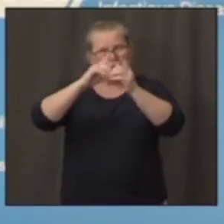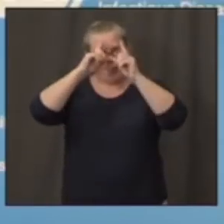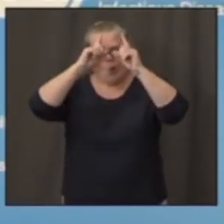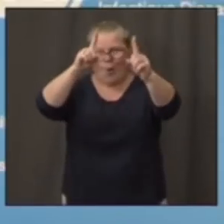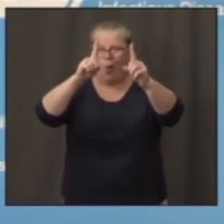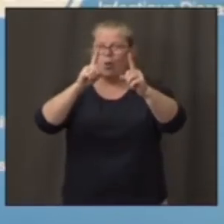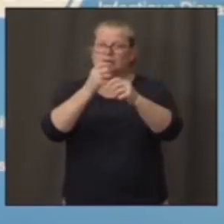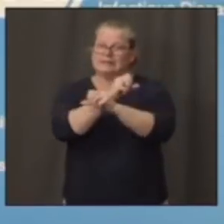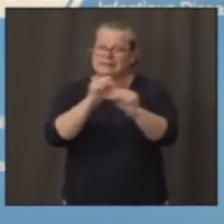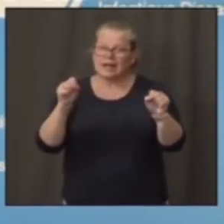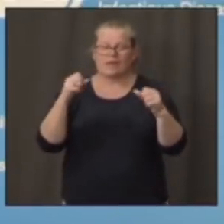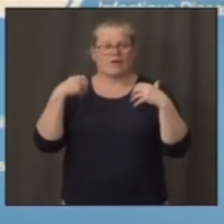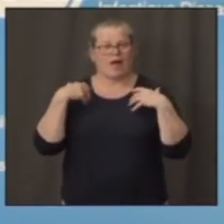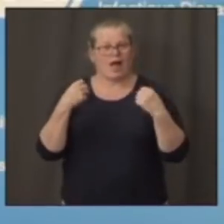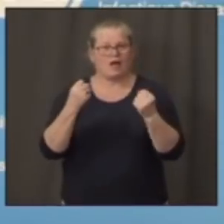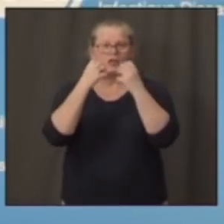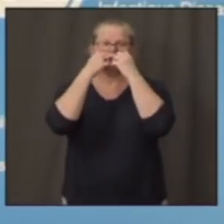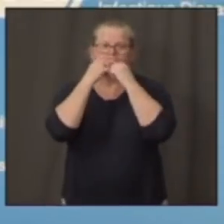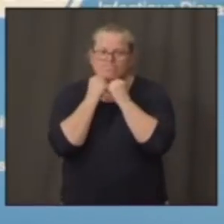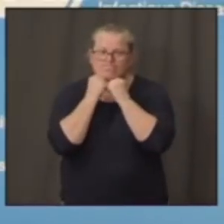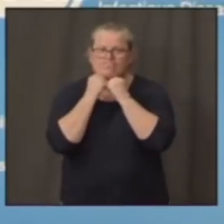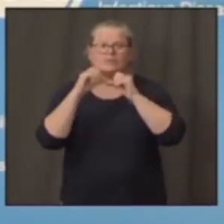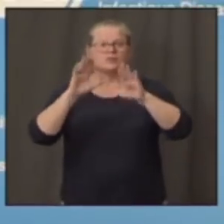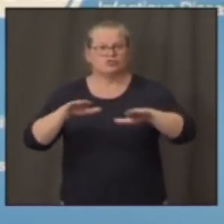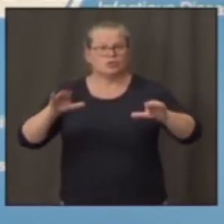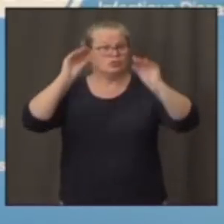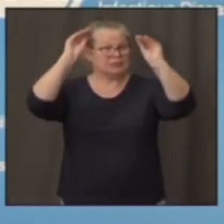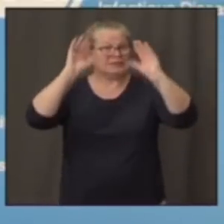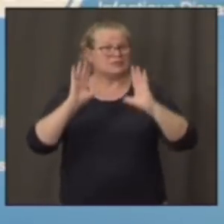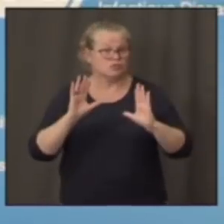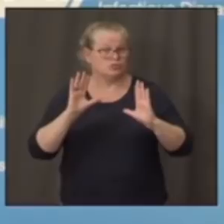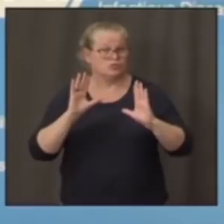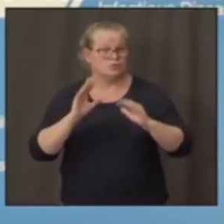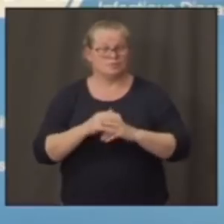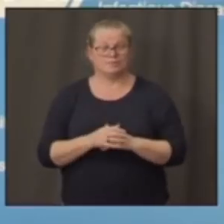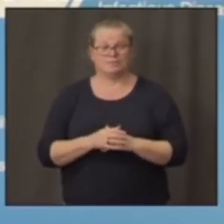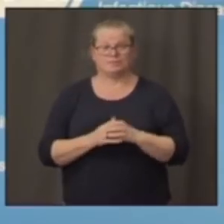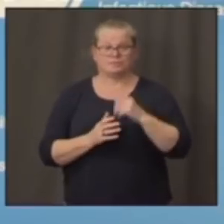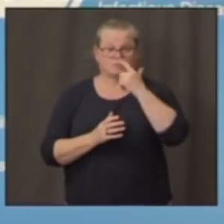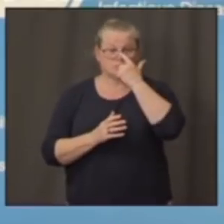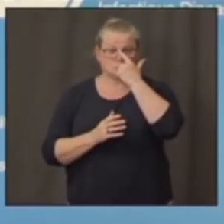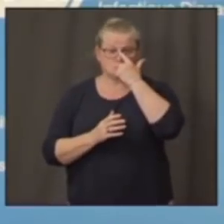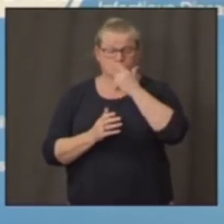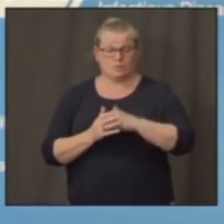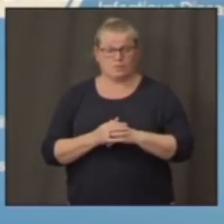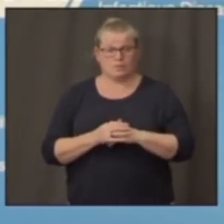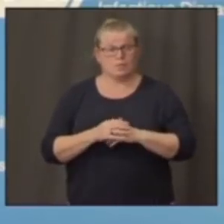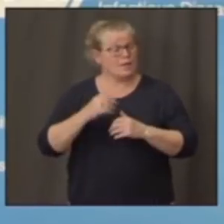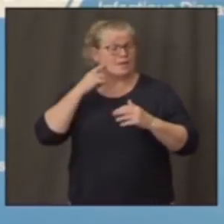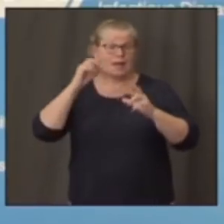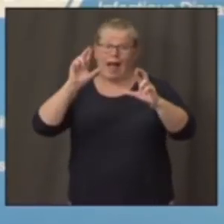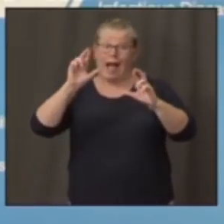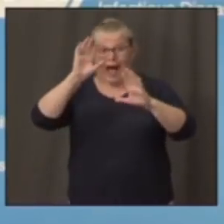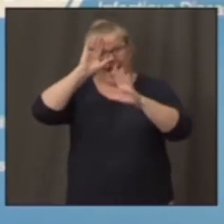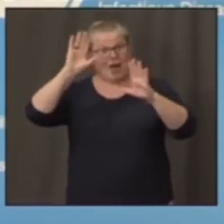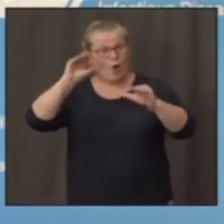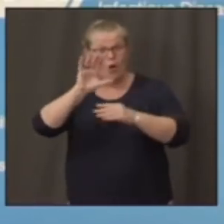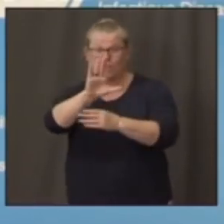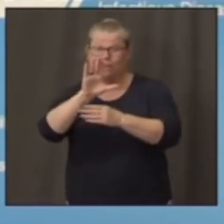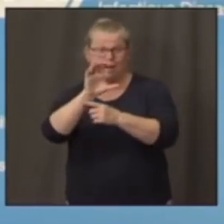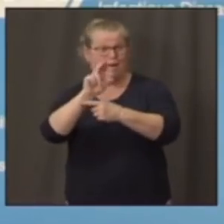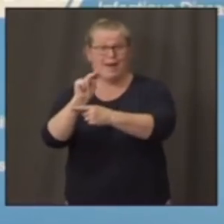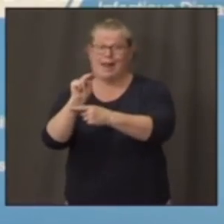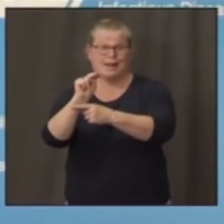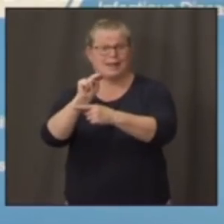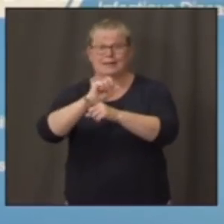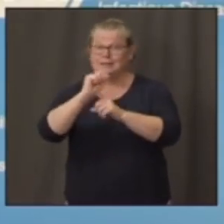welfare of the children and the teachers. I hope the situation does not change in Connecticut because you're in